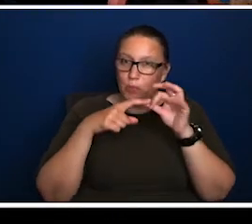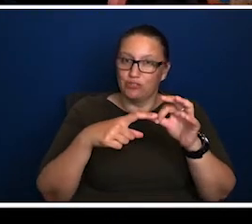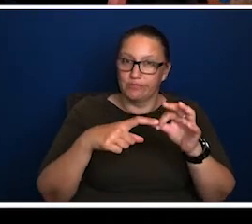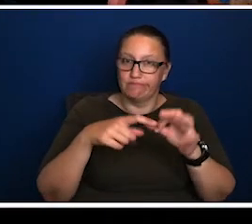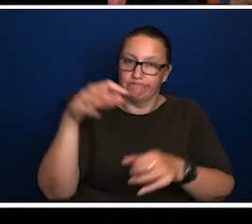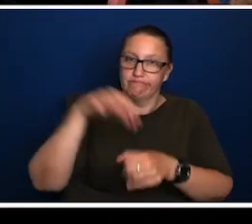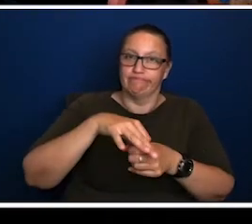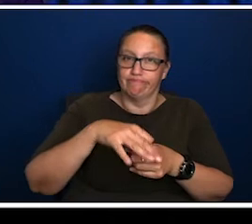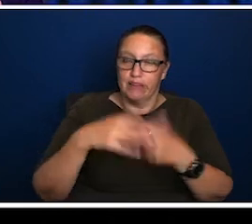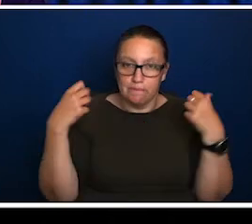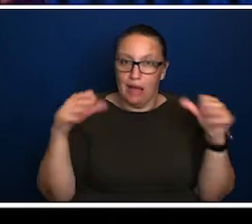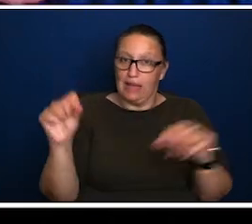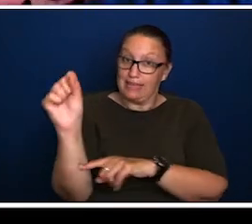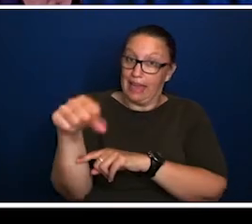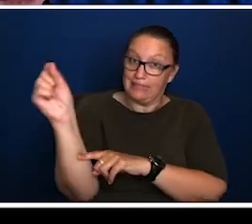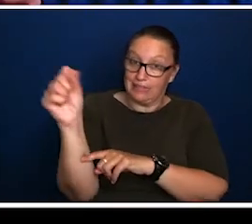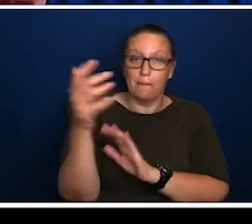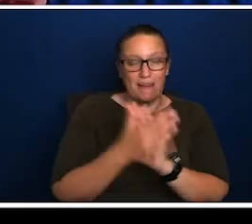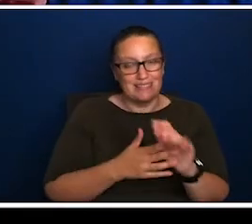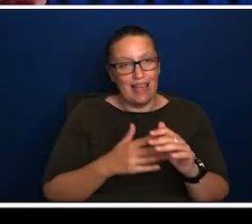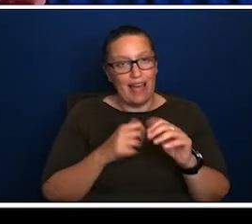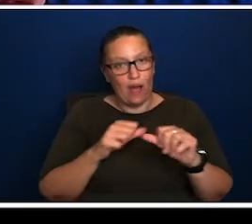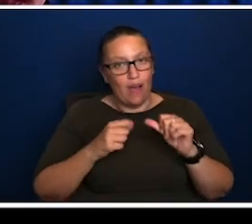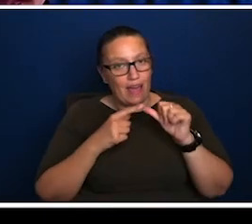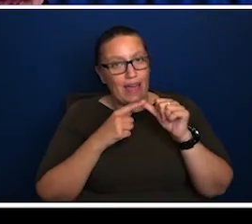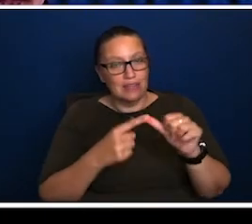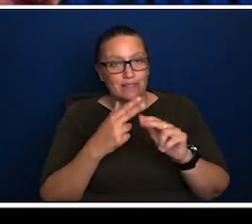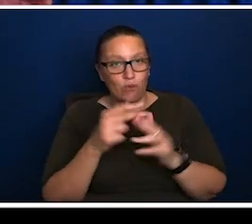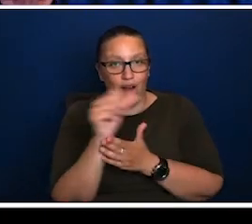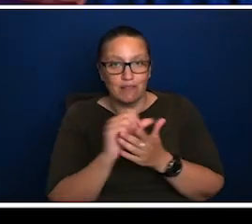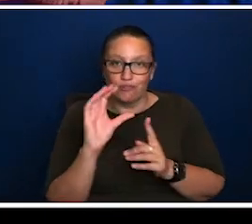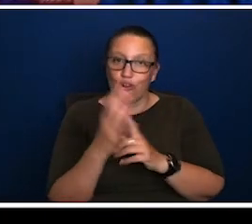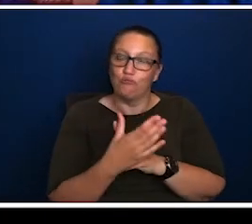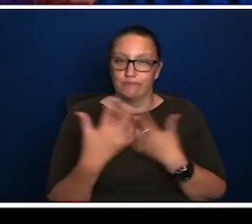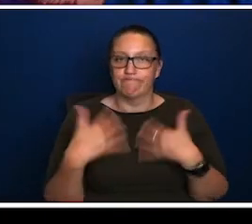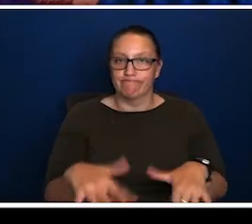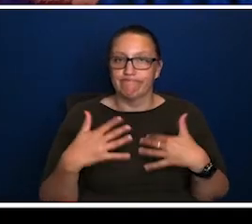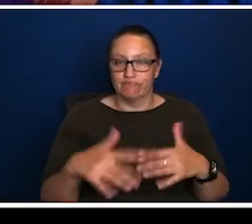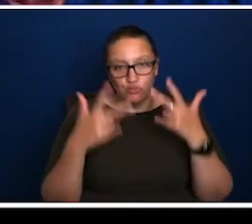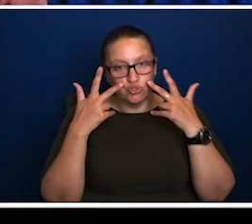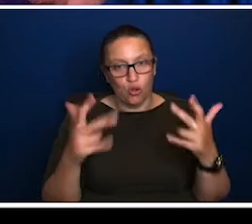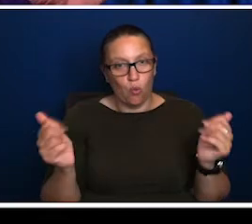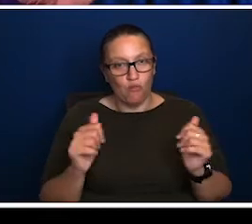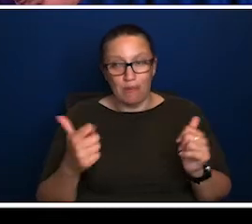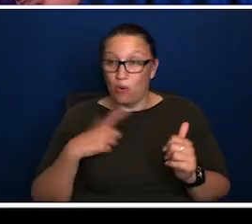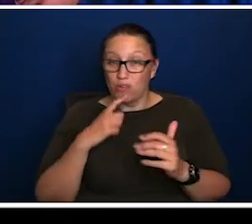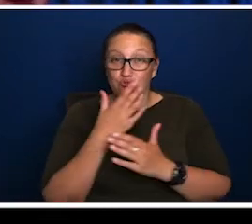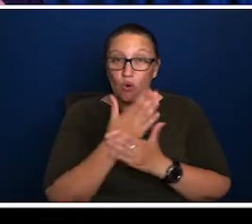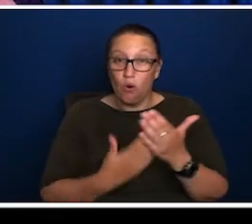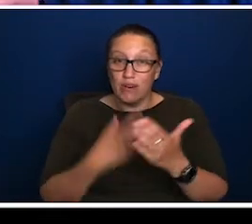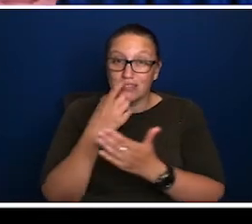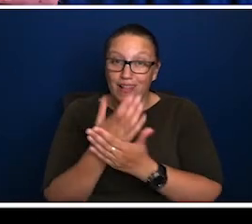up, it almost answers the, the value of arts and culture question in another way.